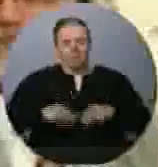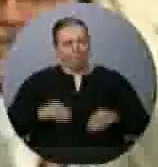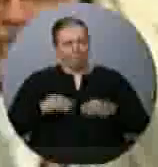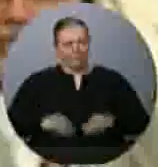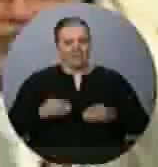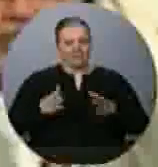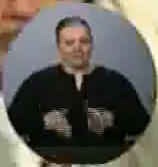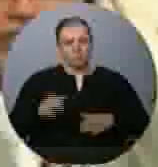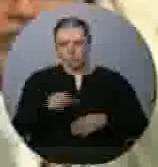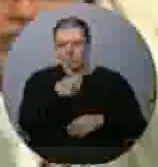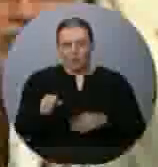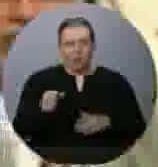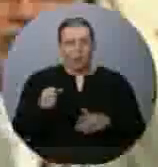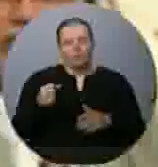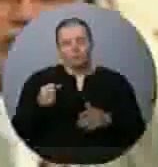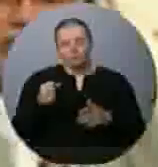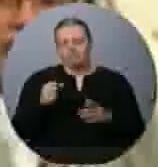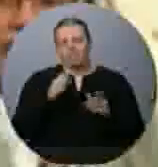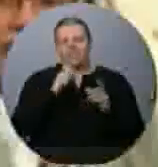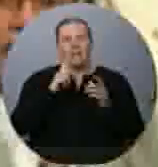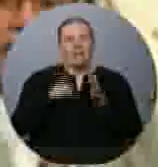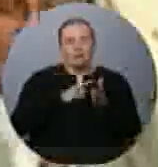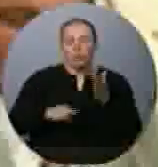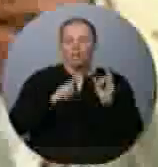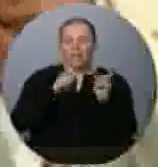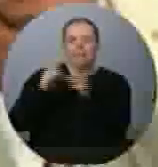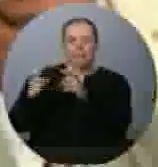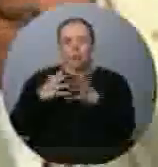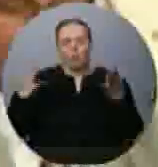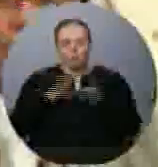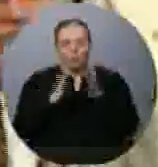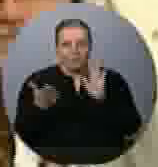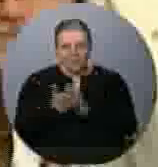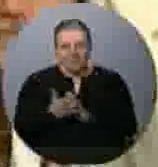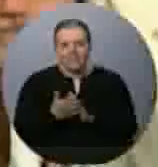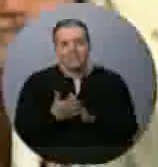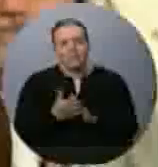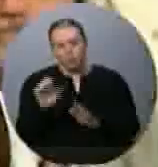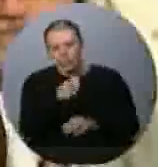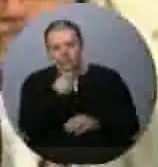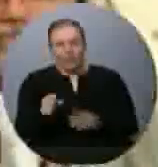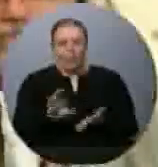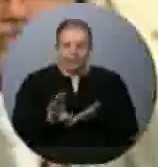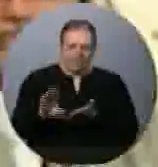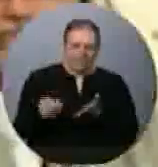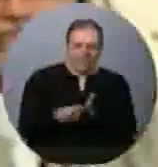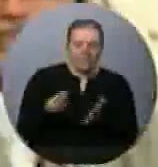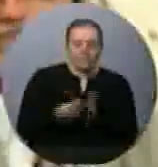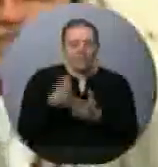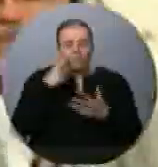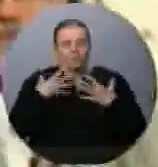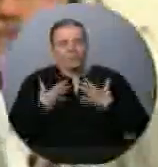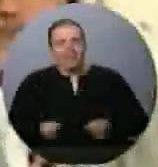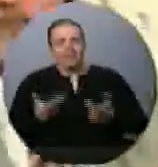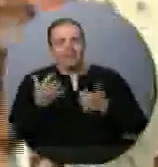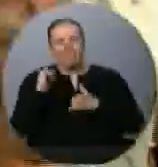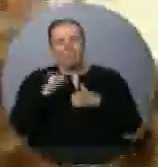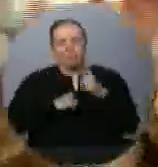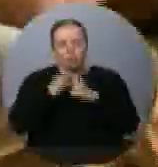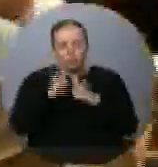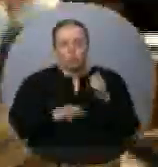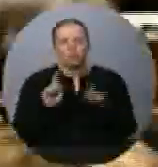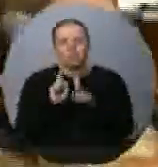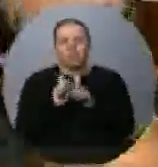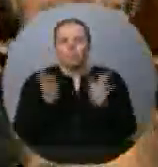corporate tax giveaways and invest in the things Canadians count on, like health care, infrastructure, and the small businesses that create jobs? Will he do that?